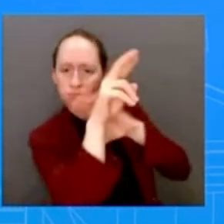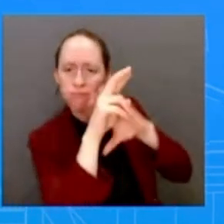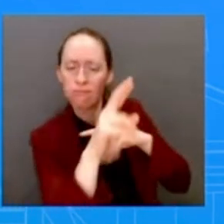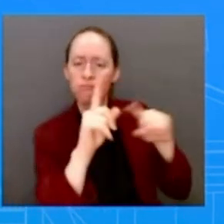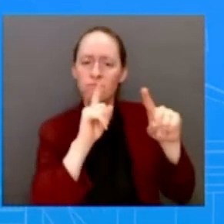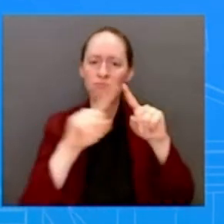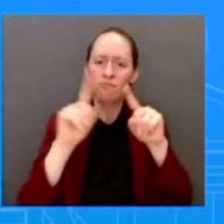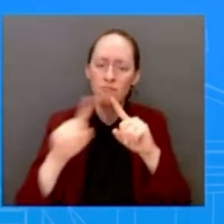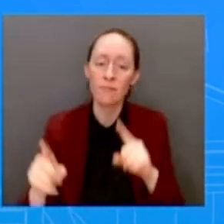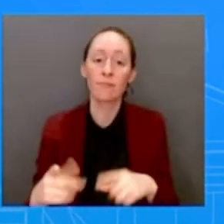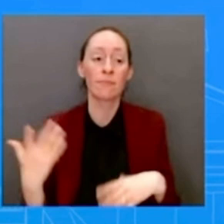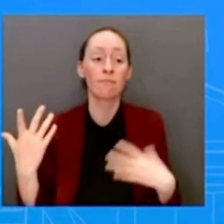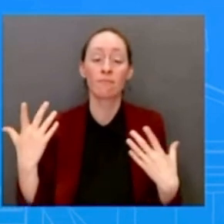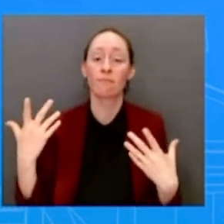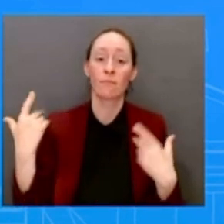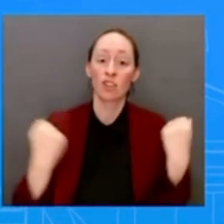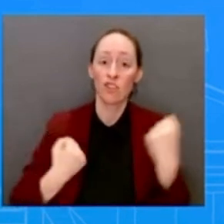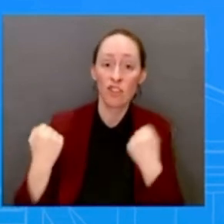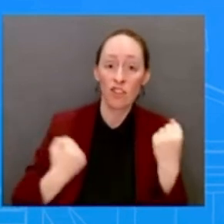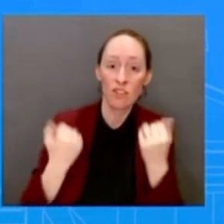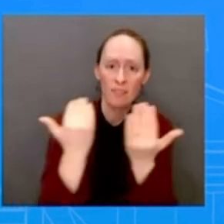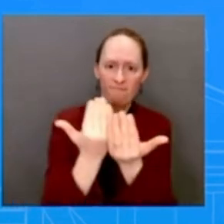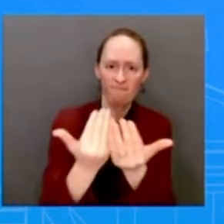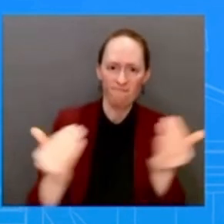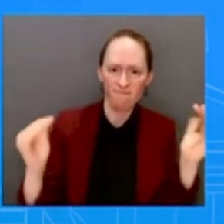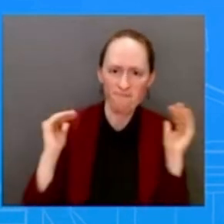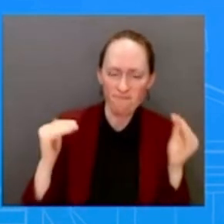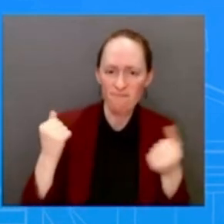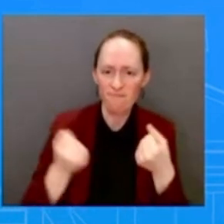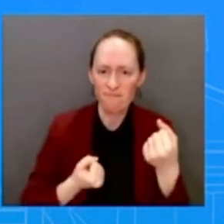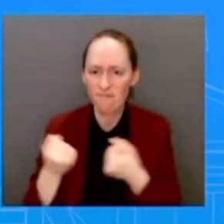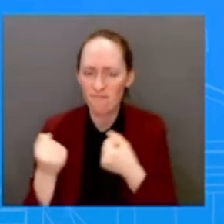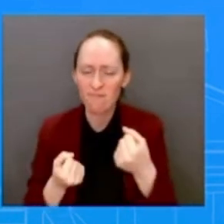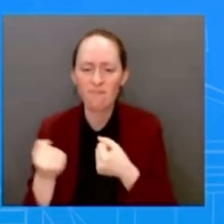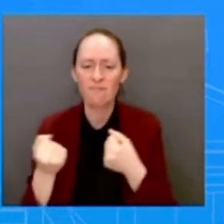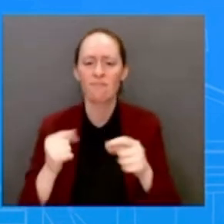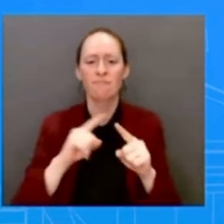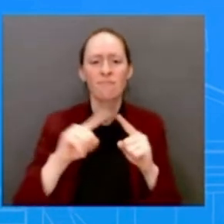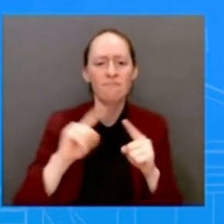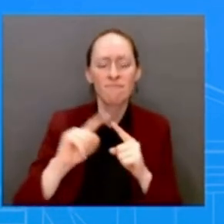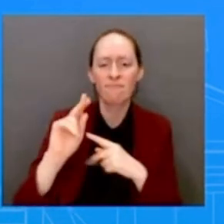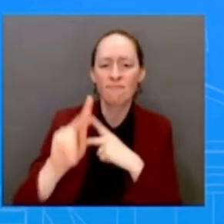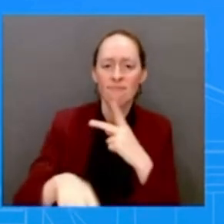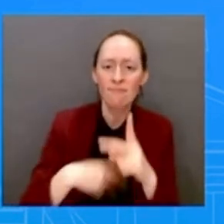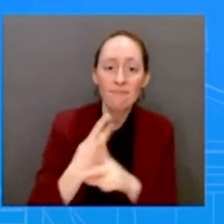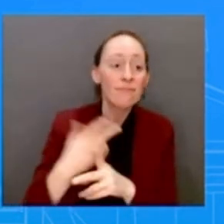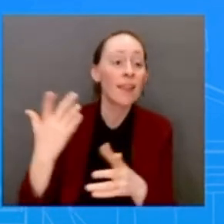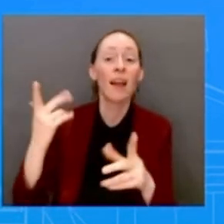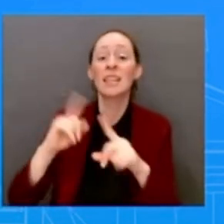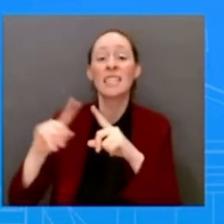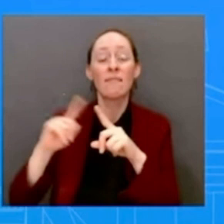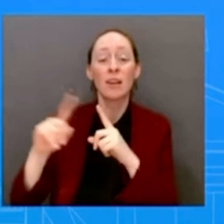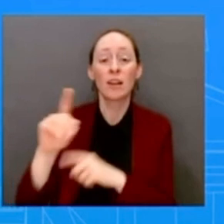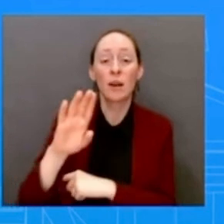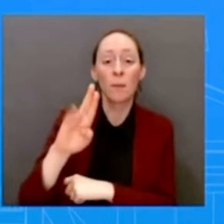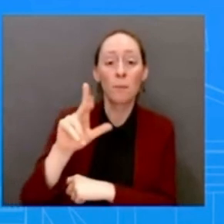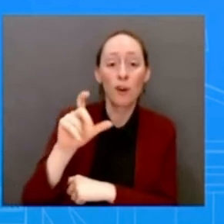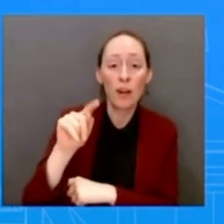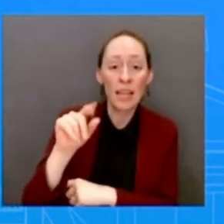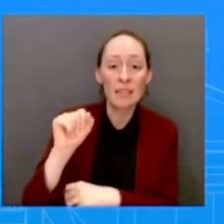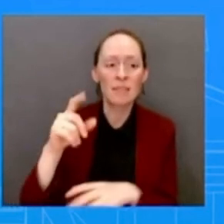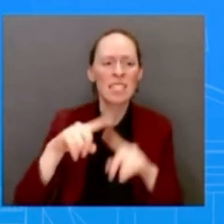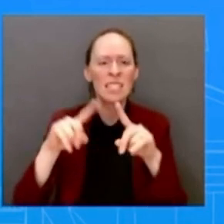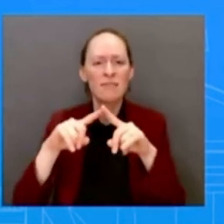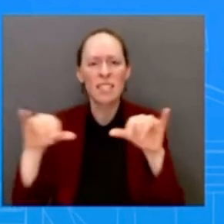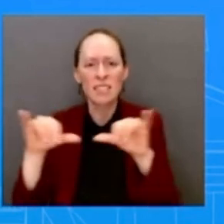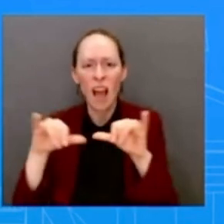bridges, and demolition munitions and equipment. The United States will continue to rally the world to support